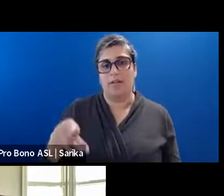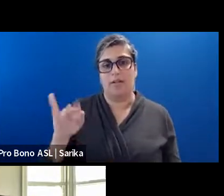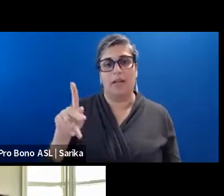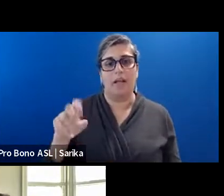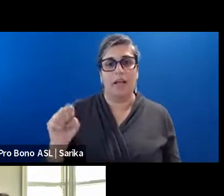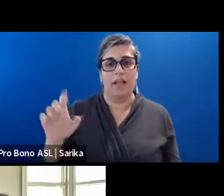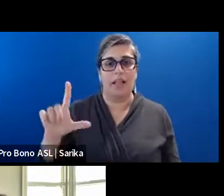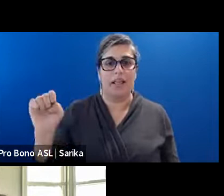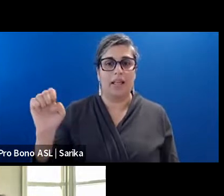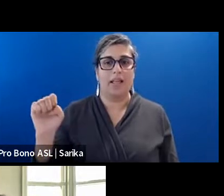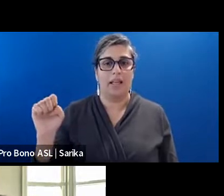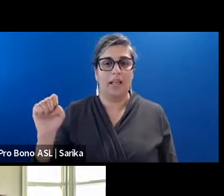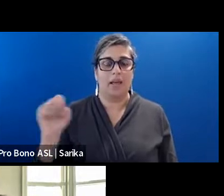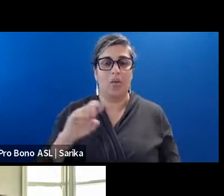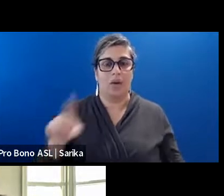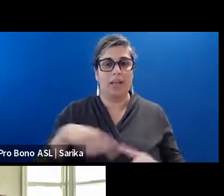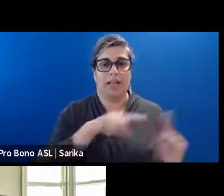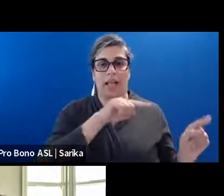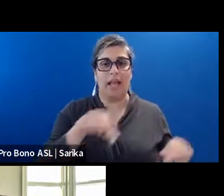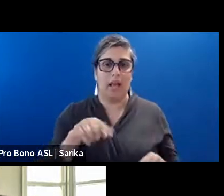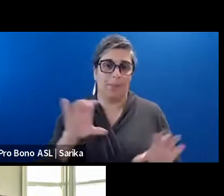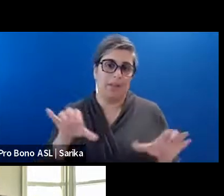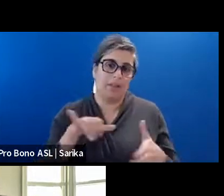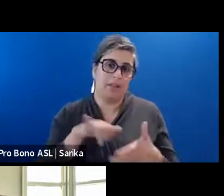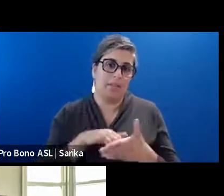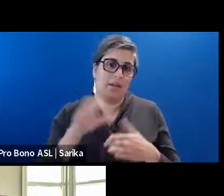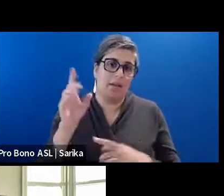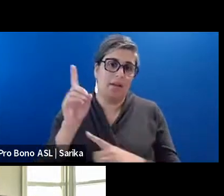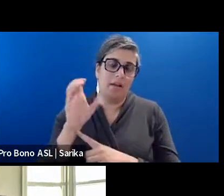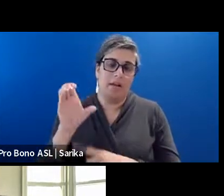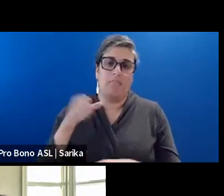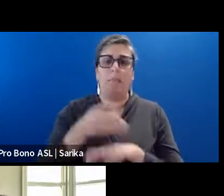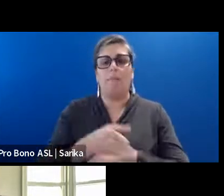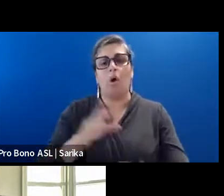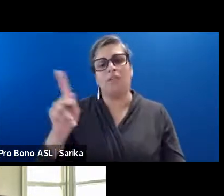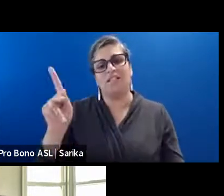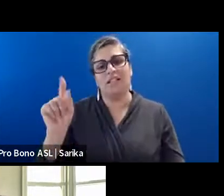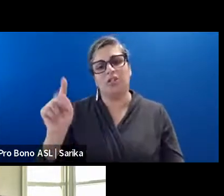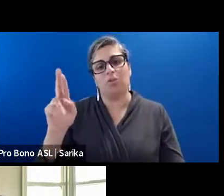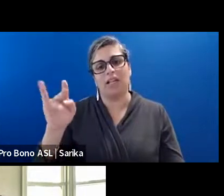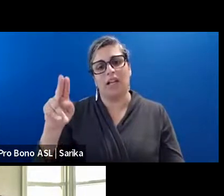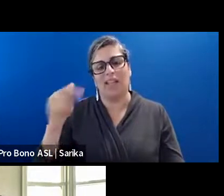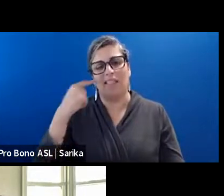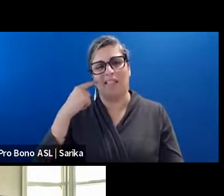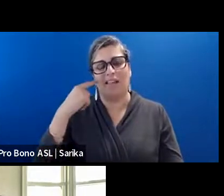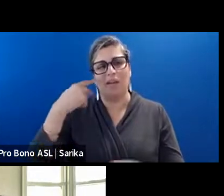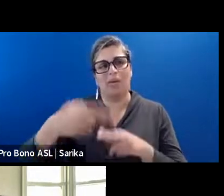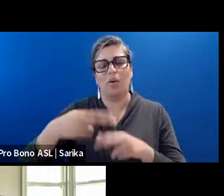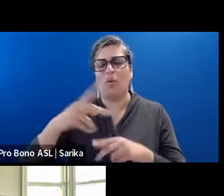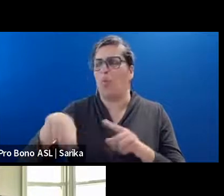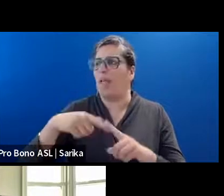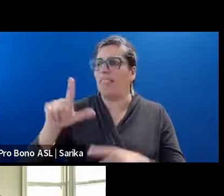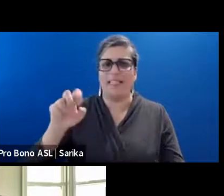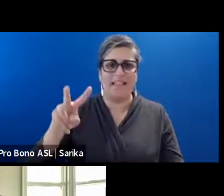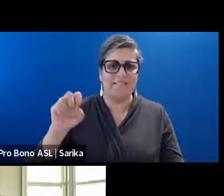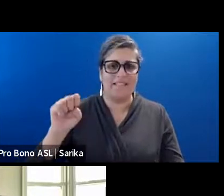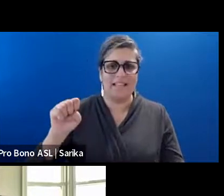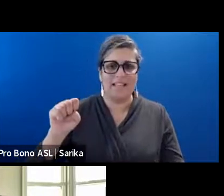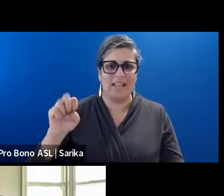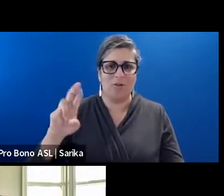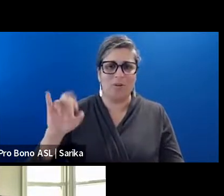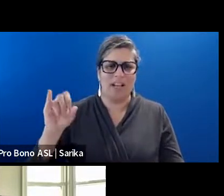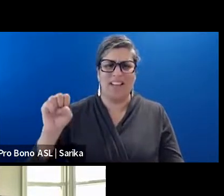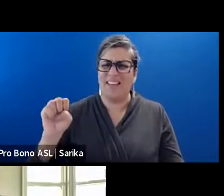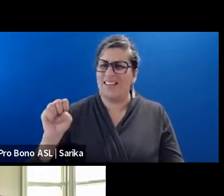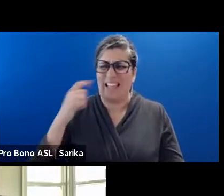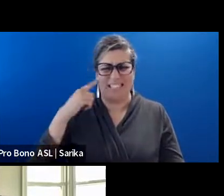When he came in. And did. The post Katrina. I think it was called. Uh. When the levees rise. Or as the